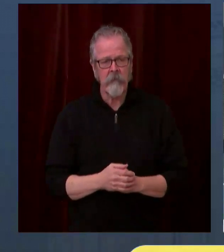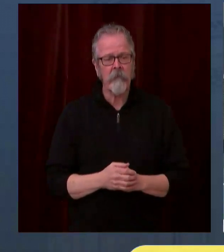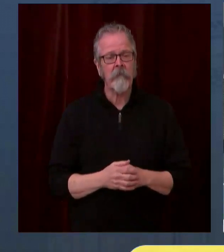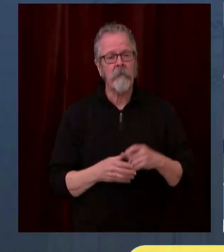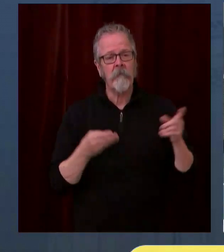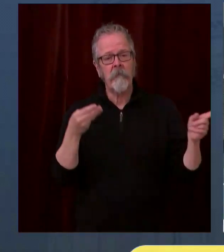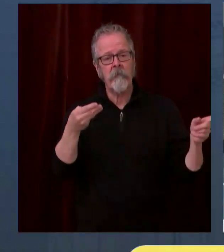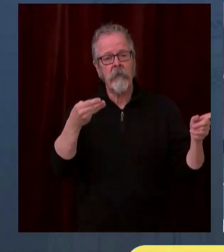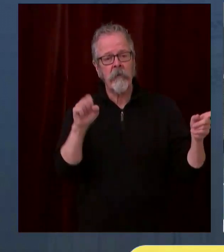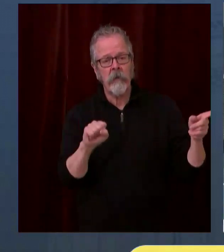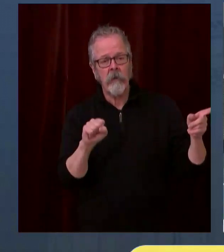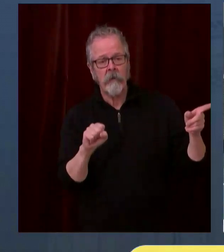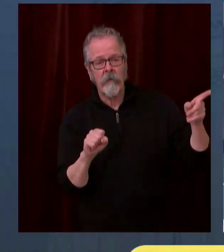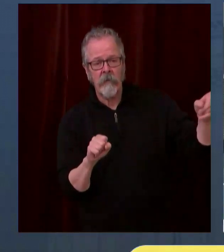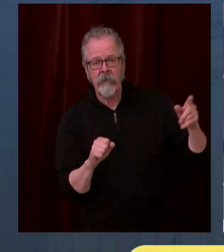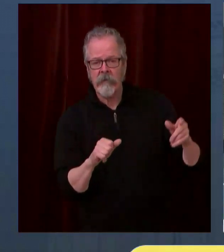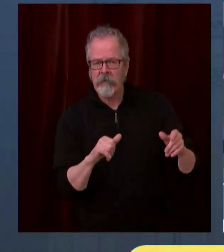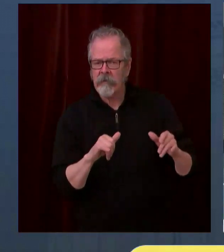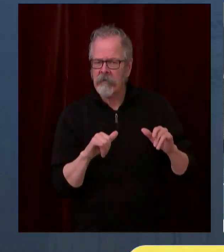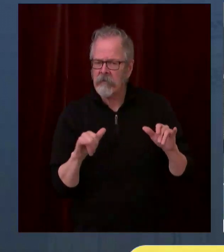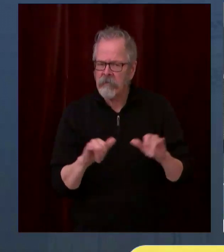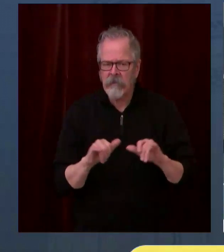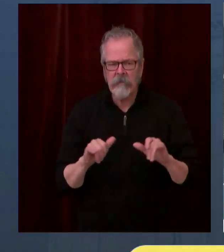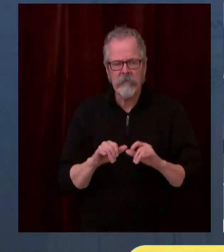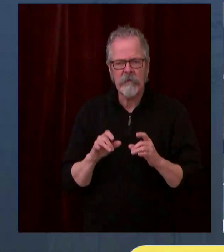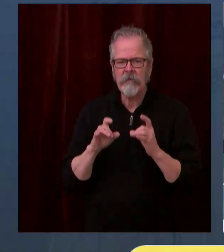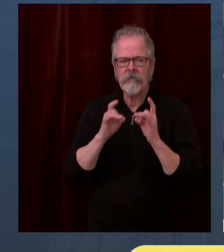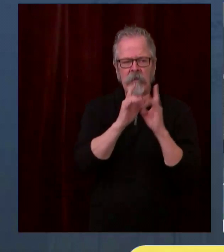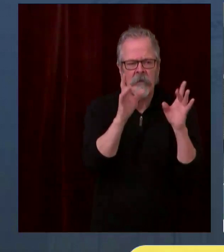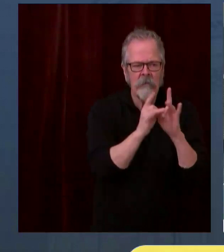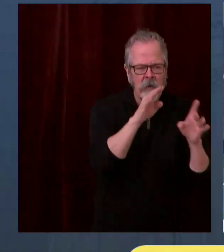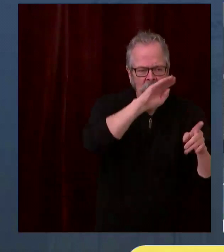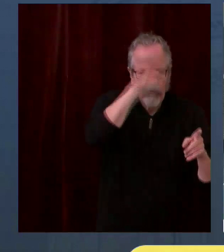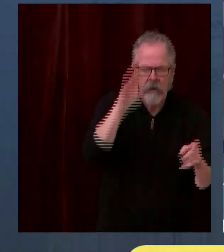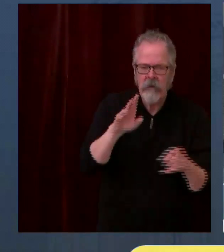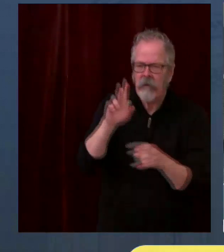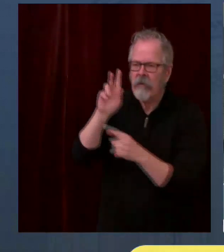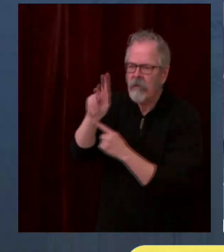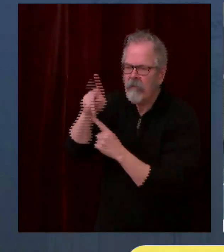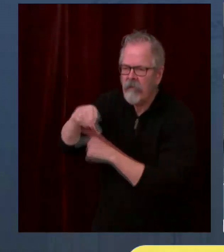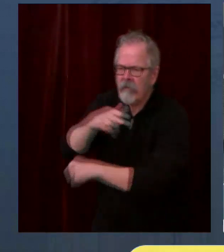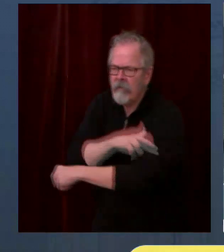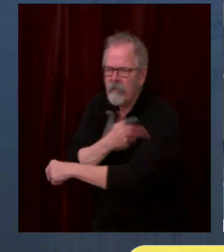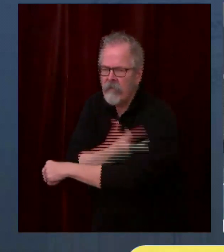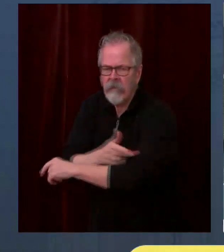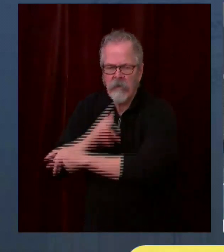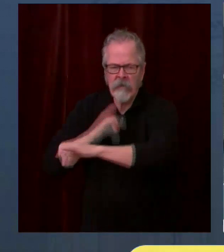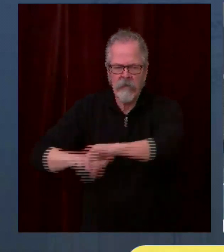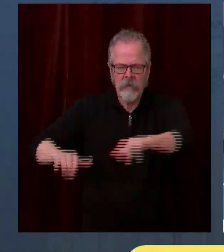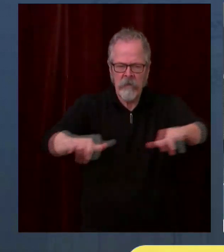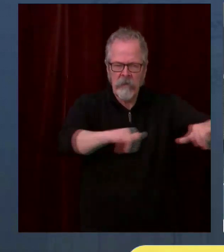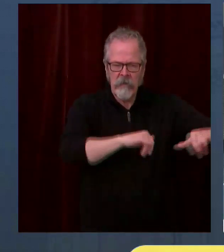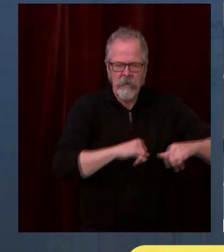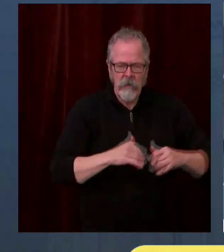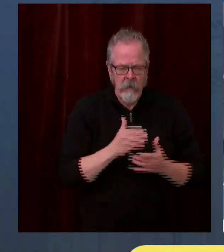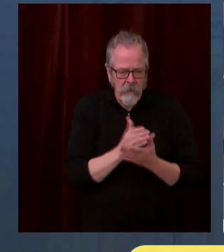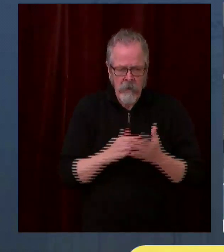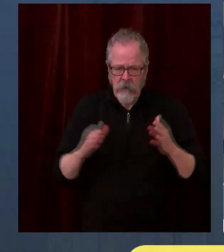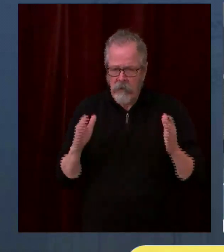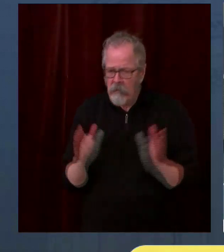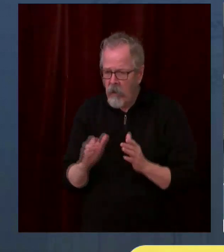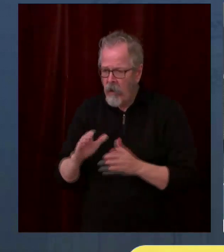that I think is answering the call to support the state as well as our counties and municipalities